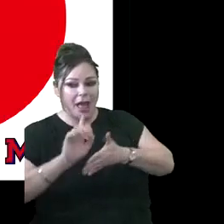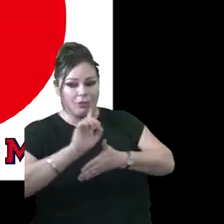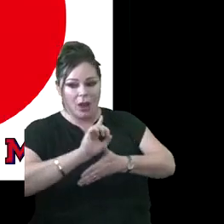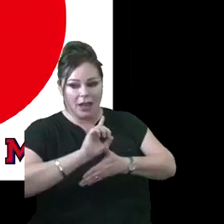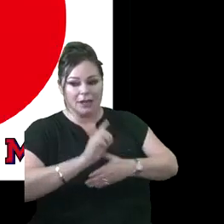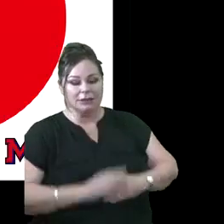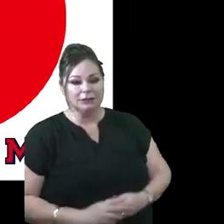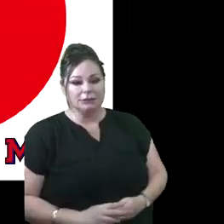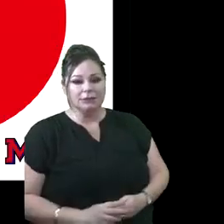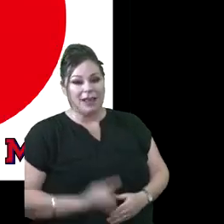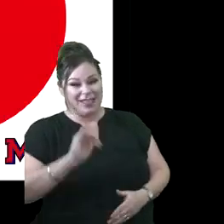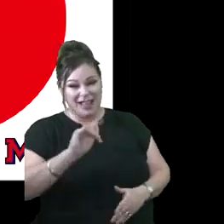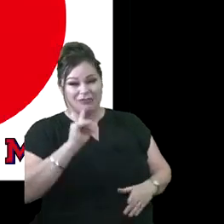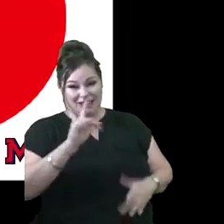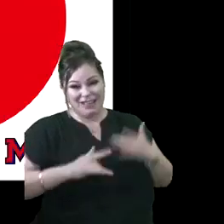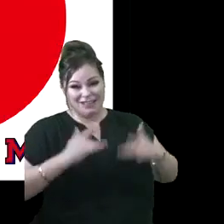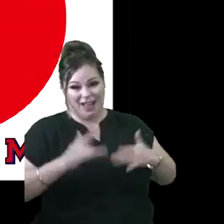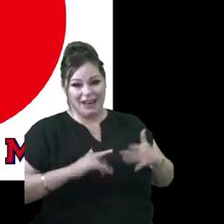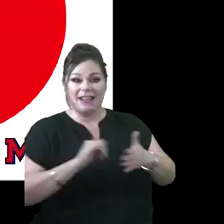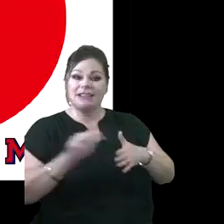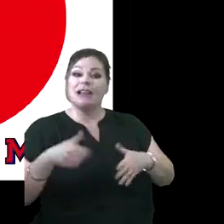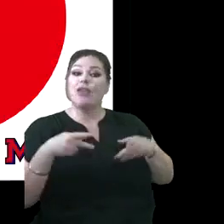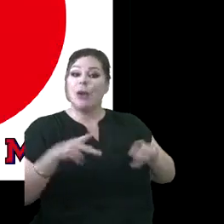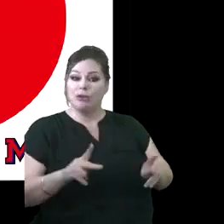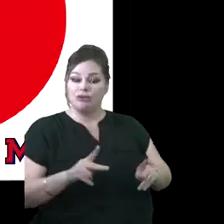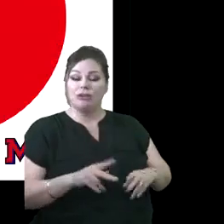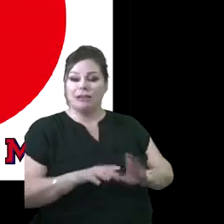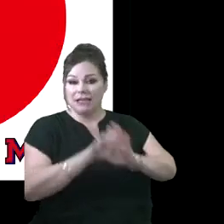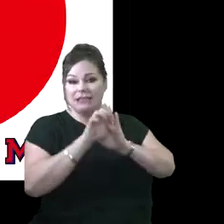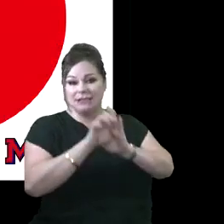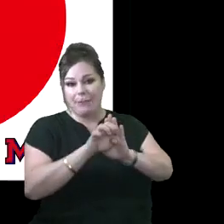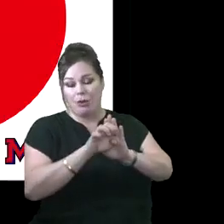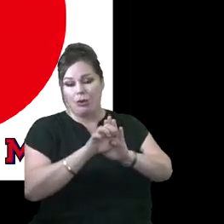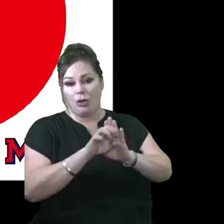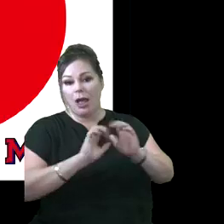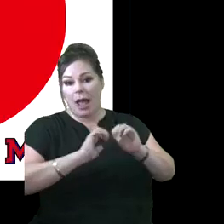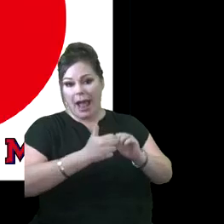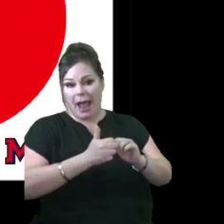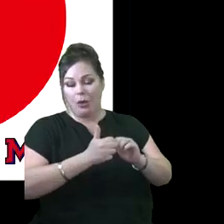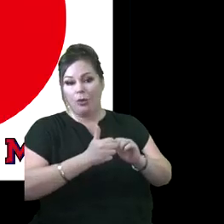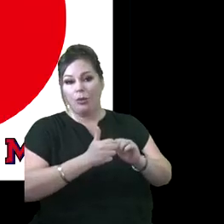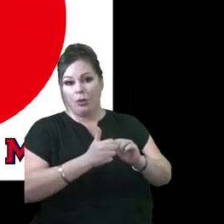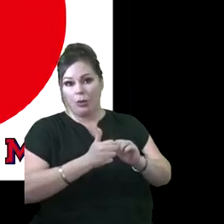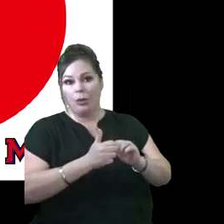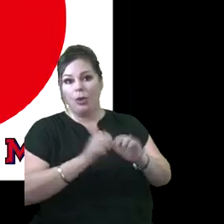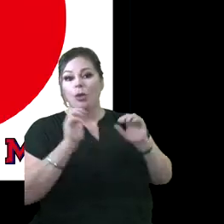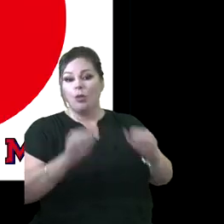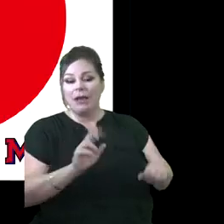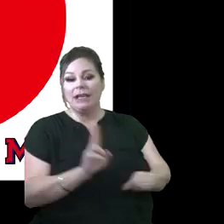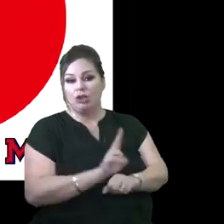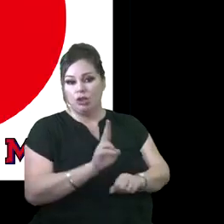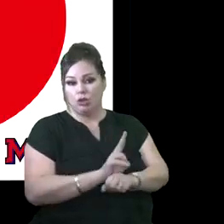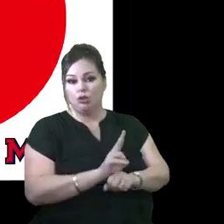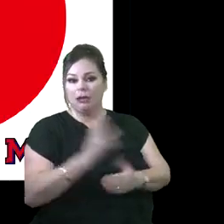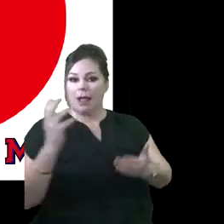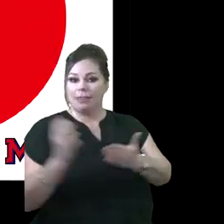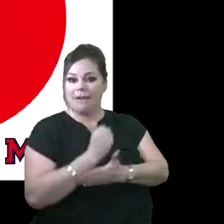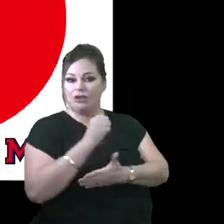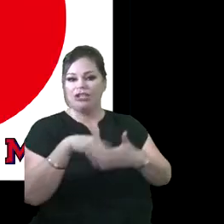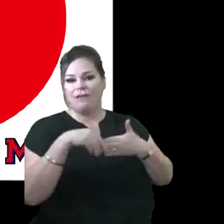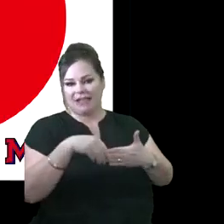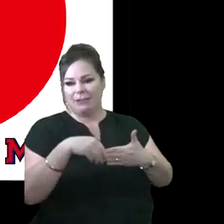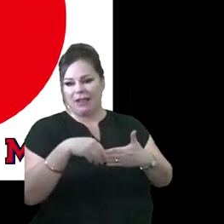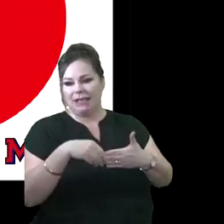so we're really excited about that. But that's just an opportunity and an example of how we really want to use and leverage this